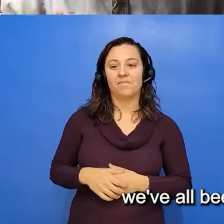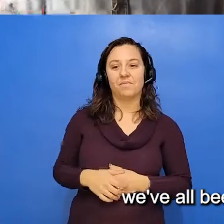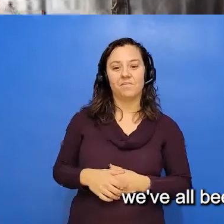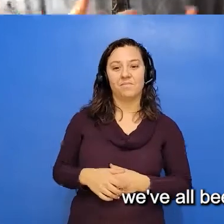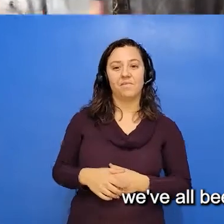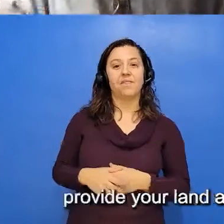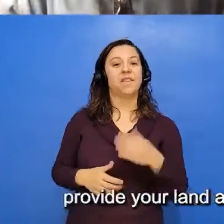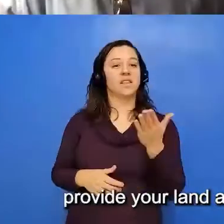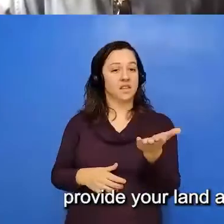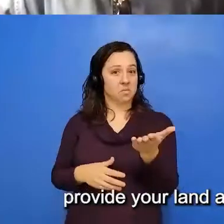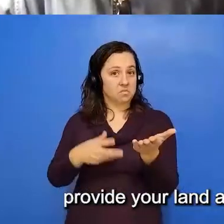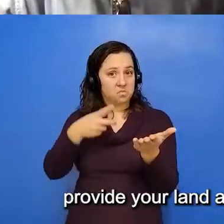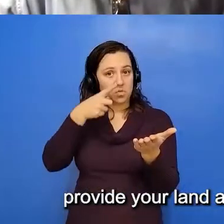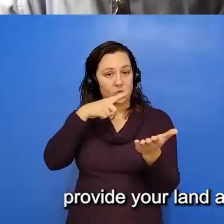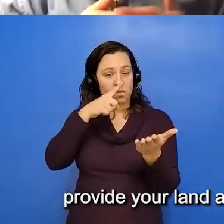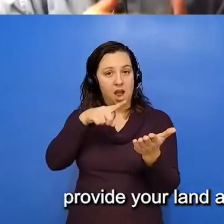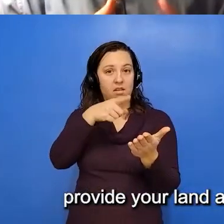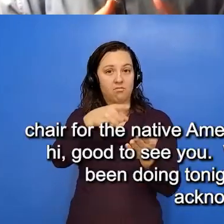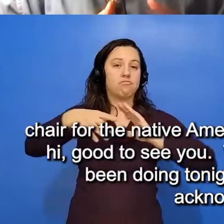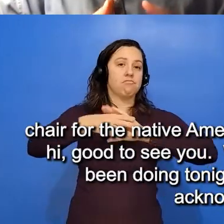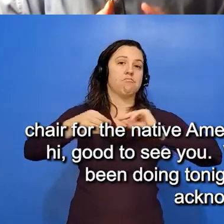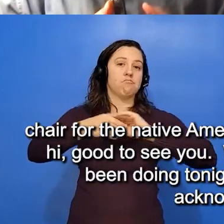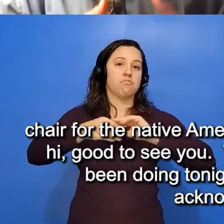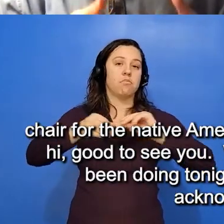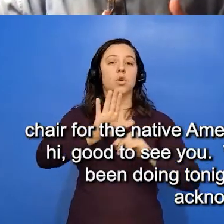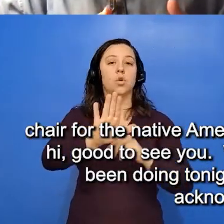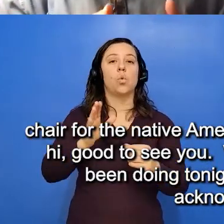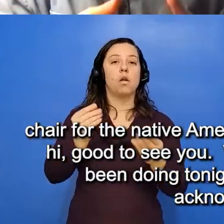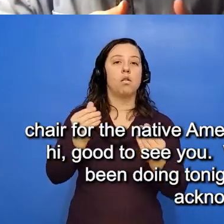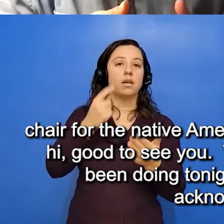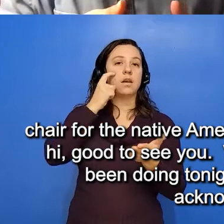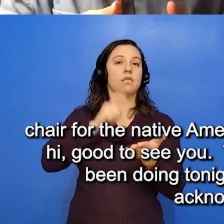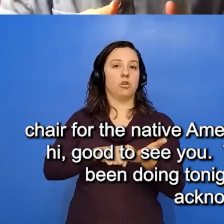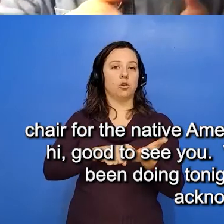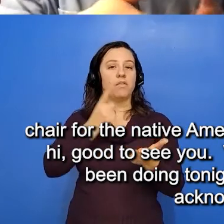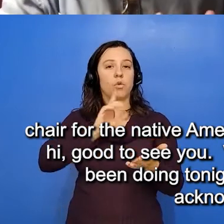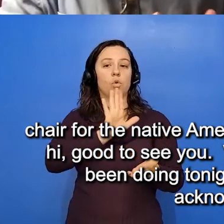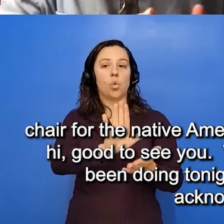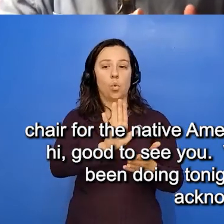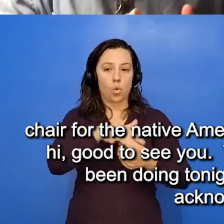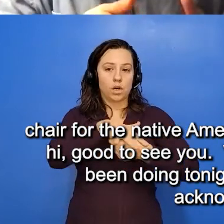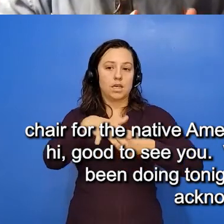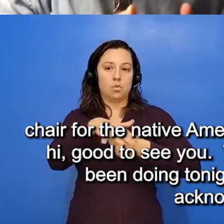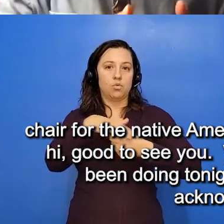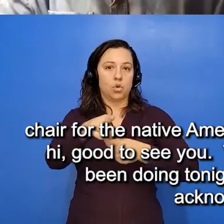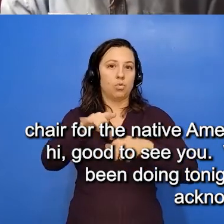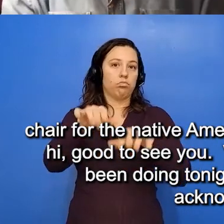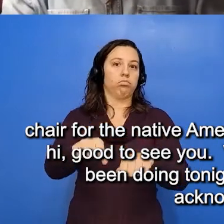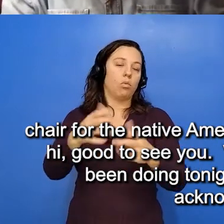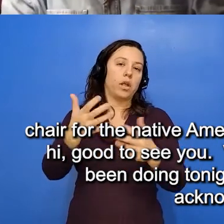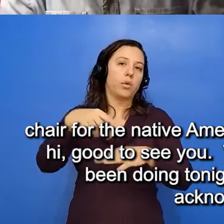tonight, can you please provide your land acknowledgement for the Native territory that you're on today?